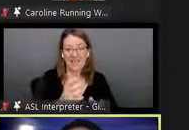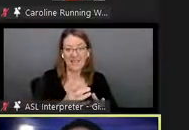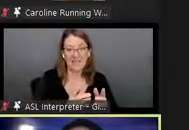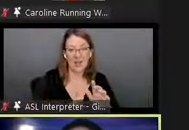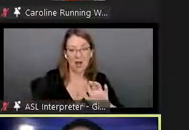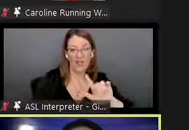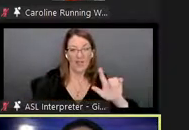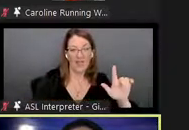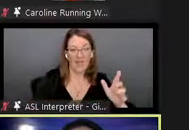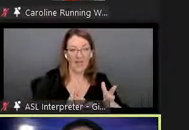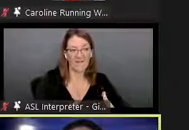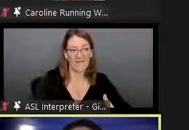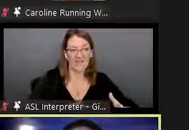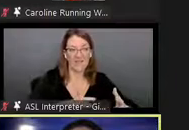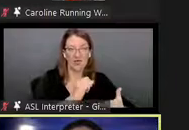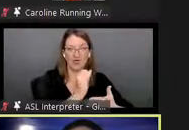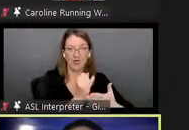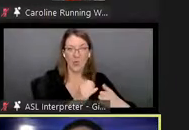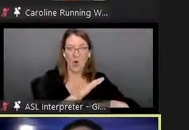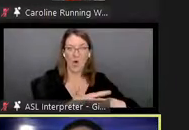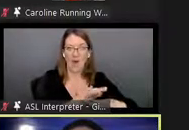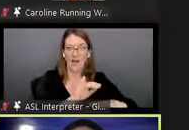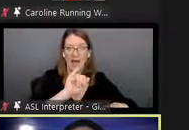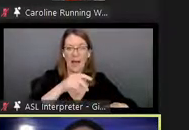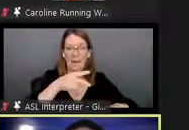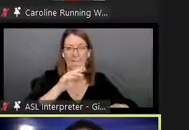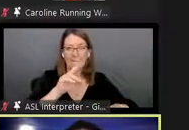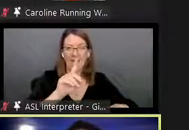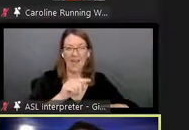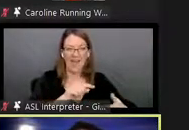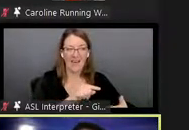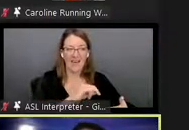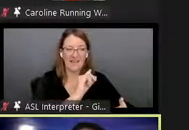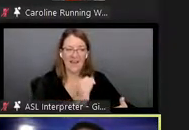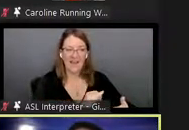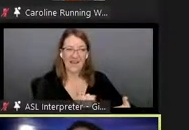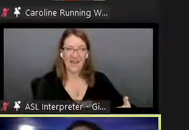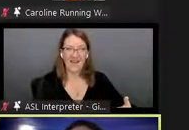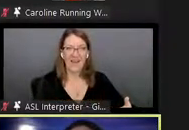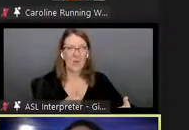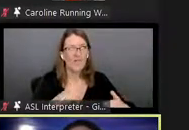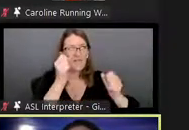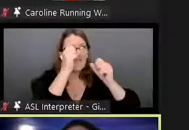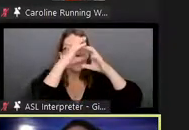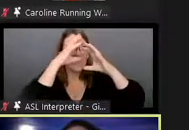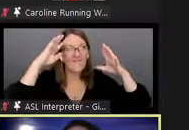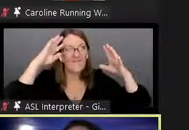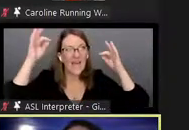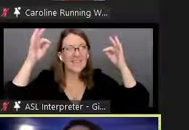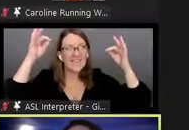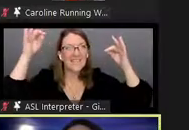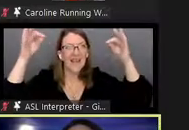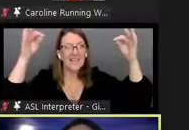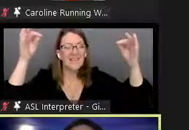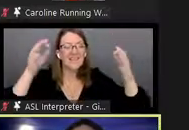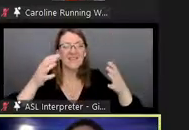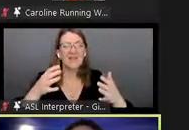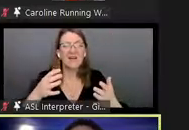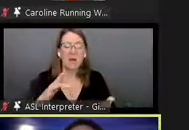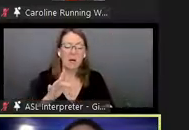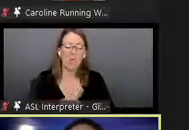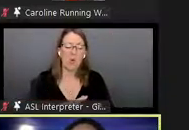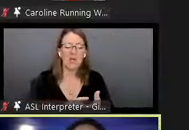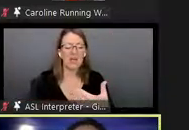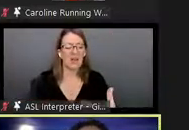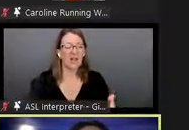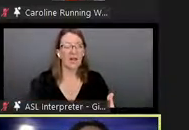drew on his ipad and he and i like started to fantasize beyond sort of the point and click word maybe we